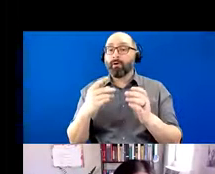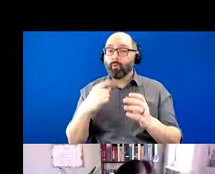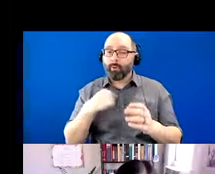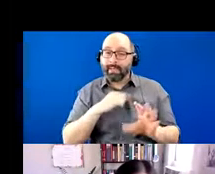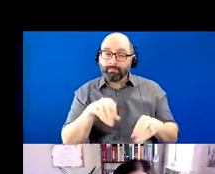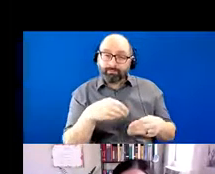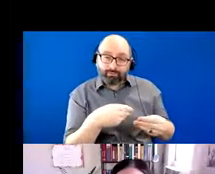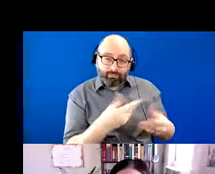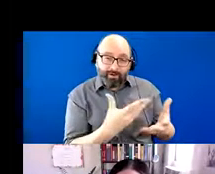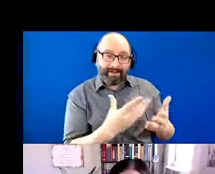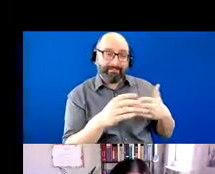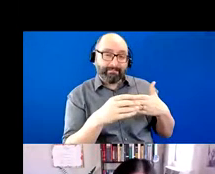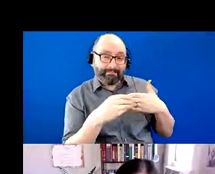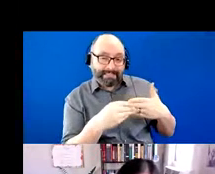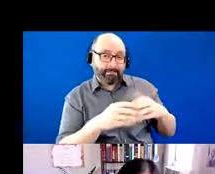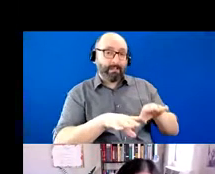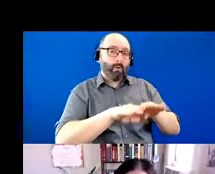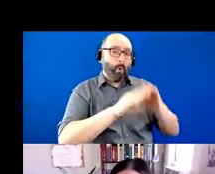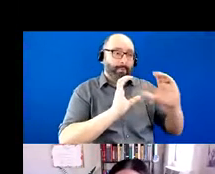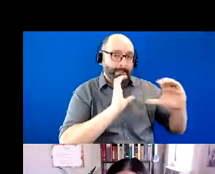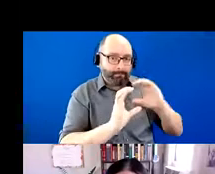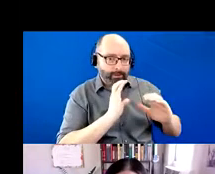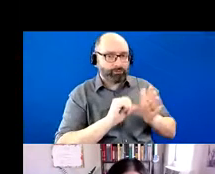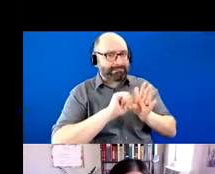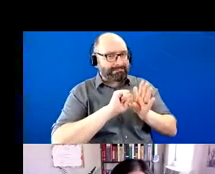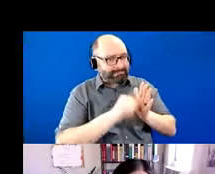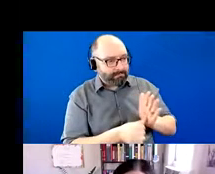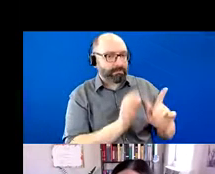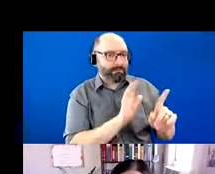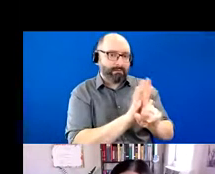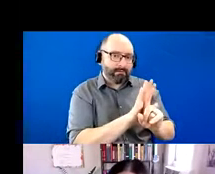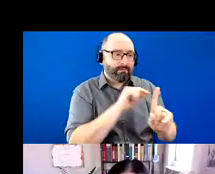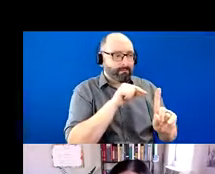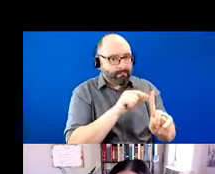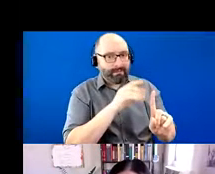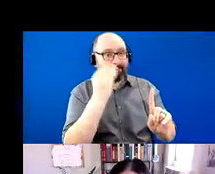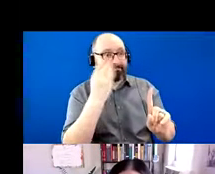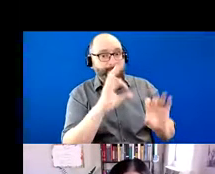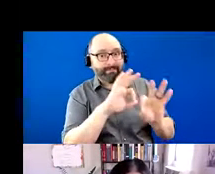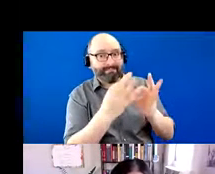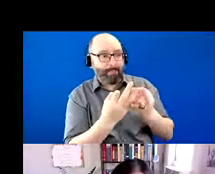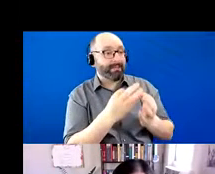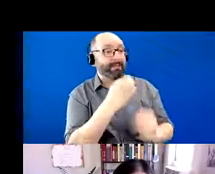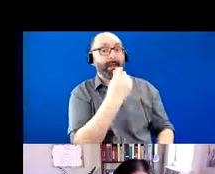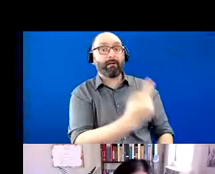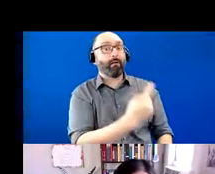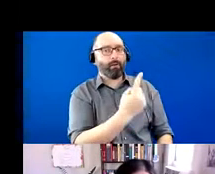communication to provide reassurance to them and their families that they're not facing this diagnosis alone.